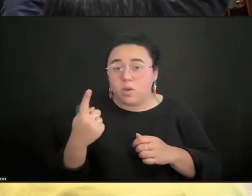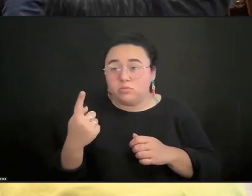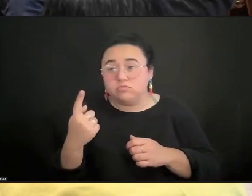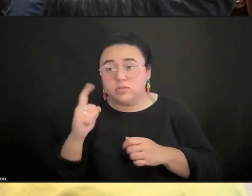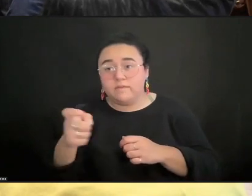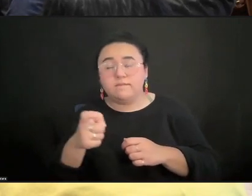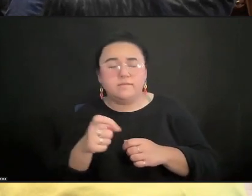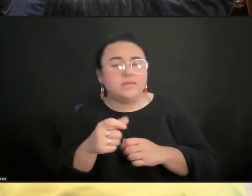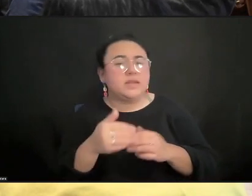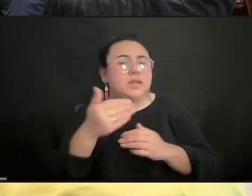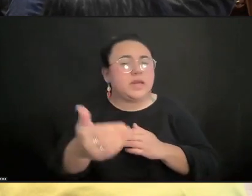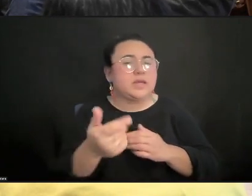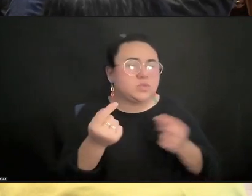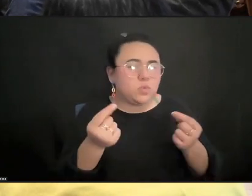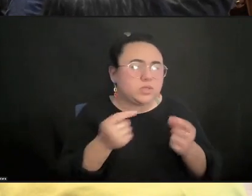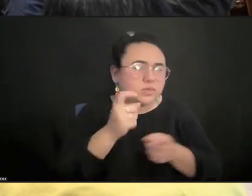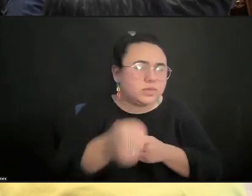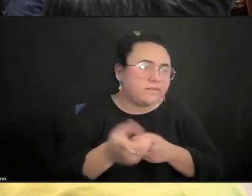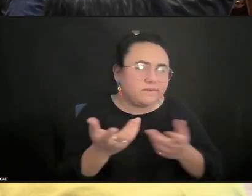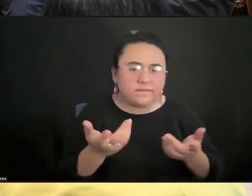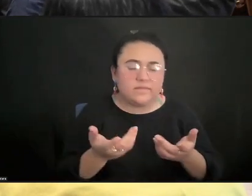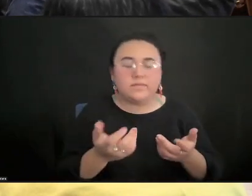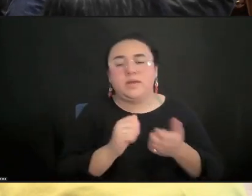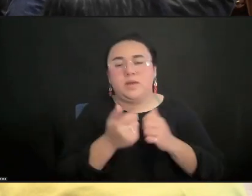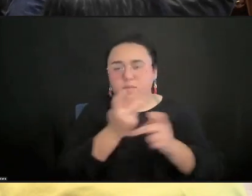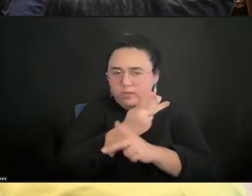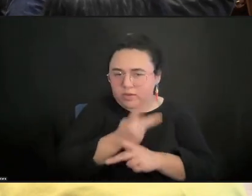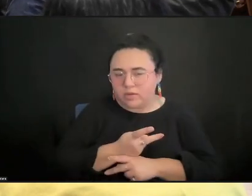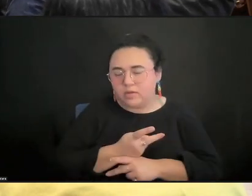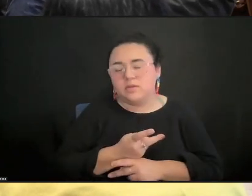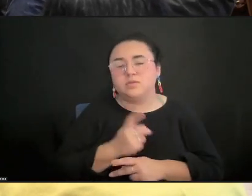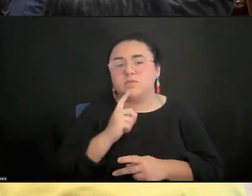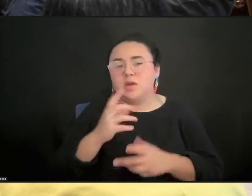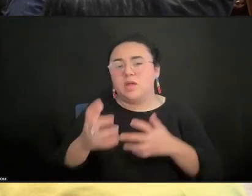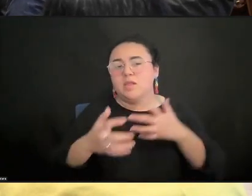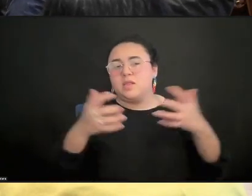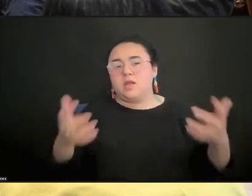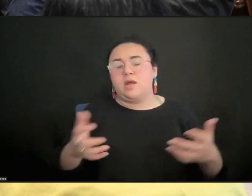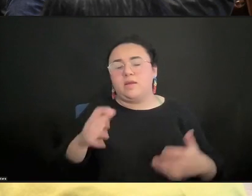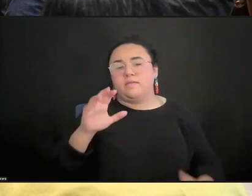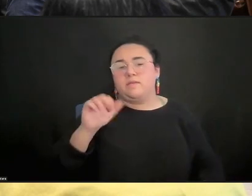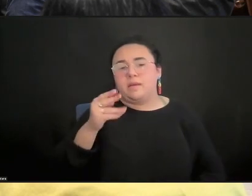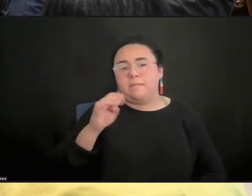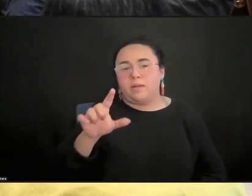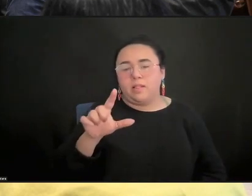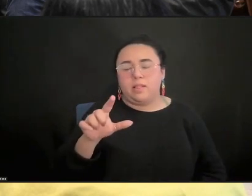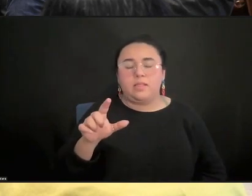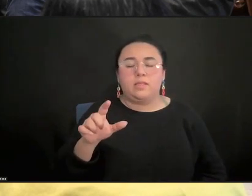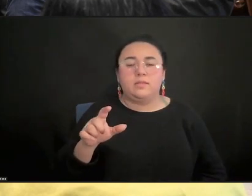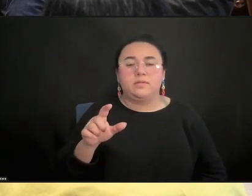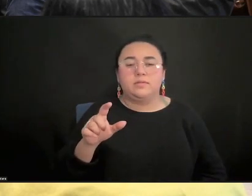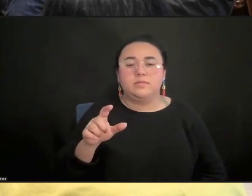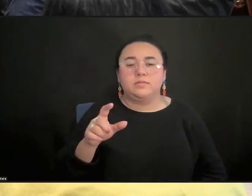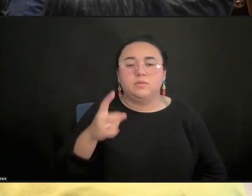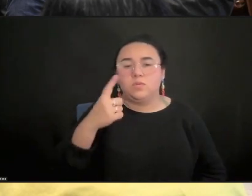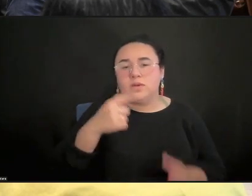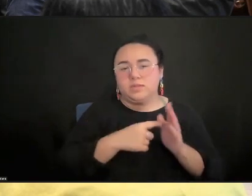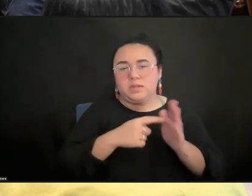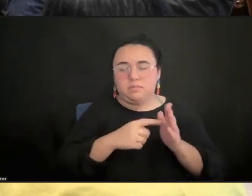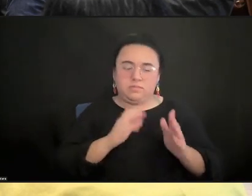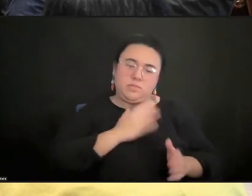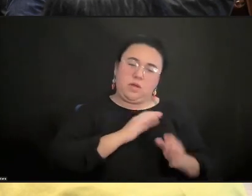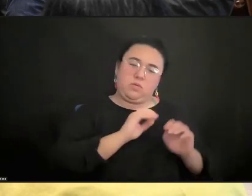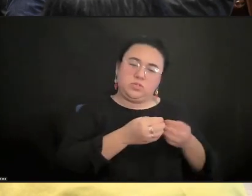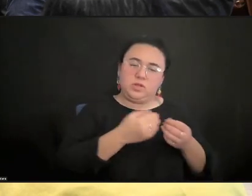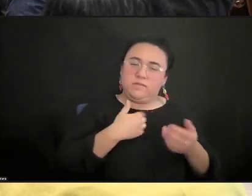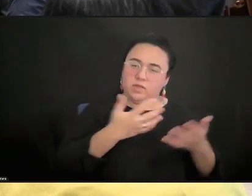one? And how do we figure this out? And there is actually a tremendous amount of capital at Mellon, for example, beyond that we have a lot of dollars and cents. But we